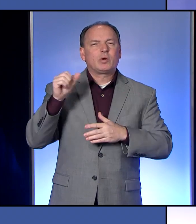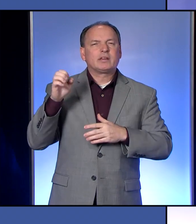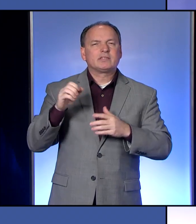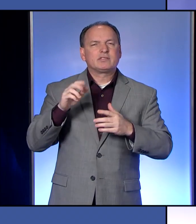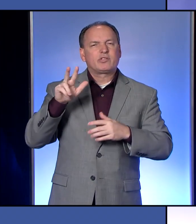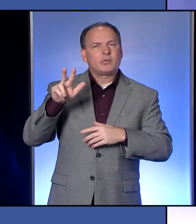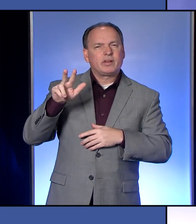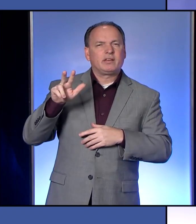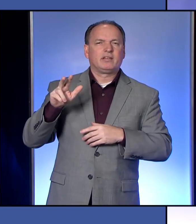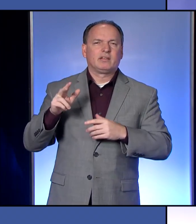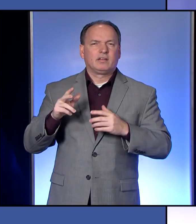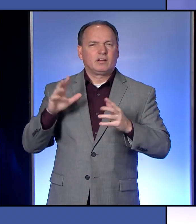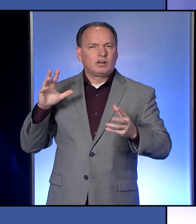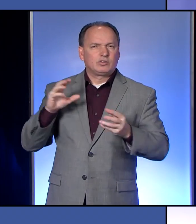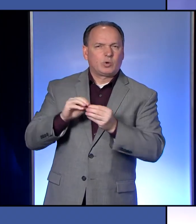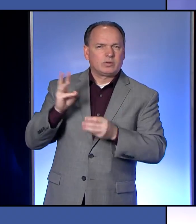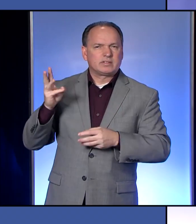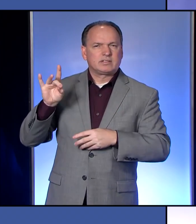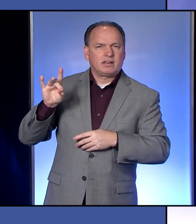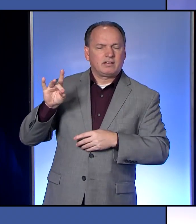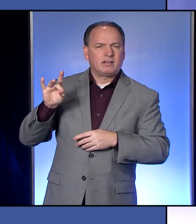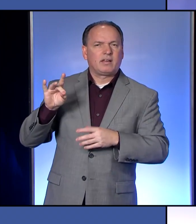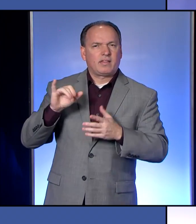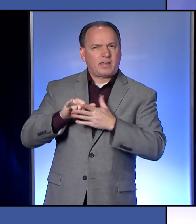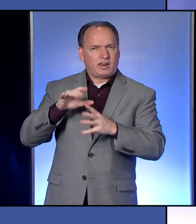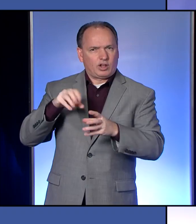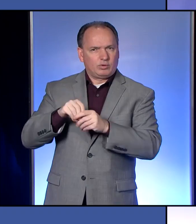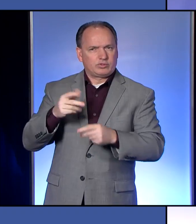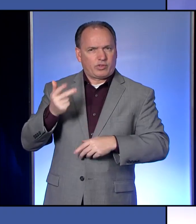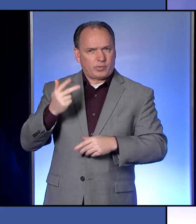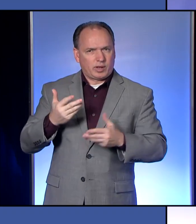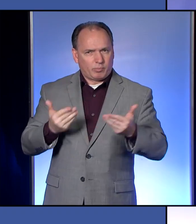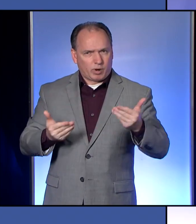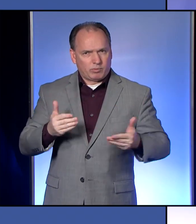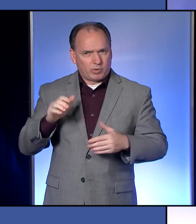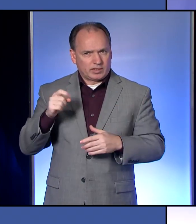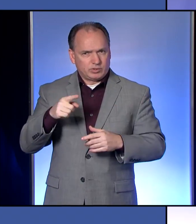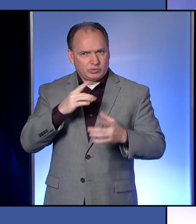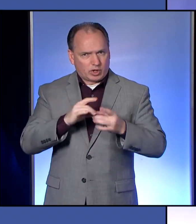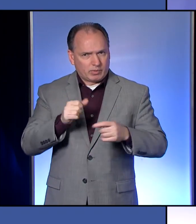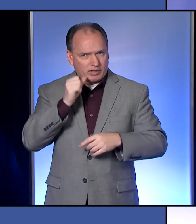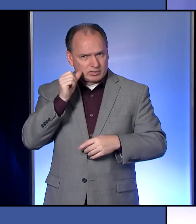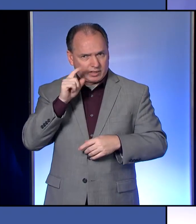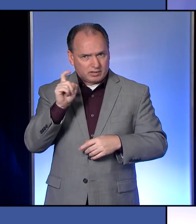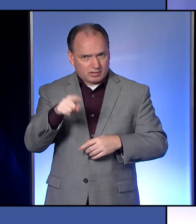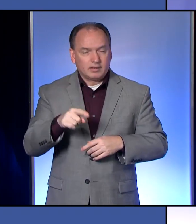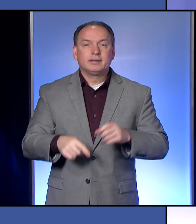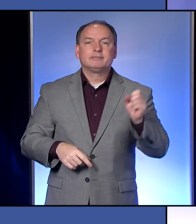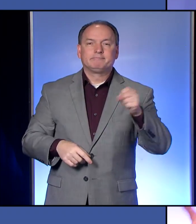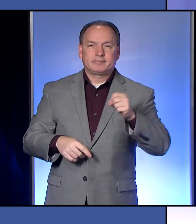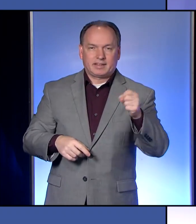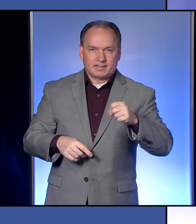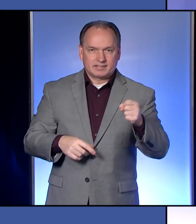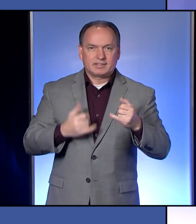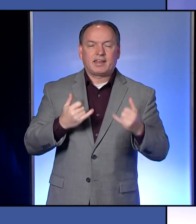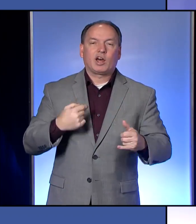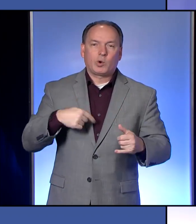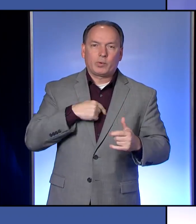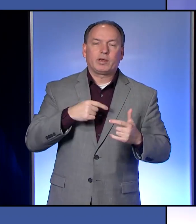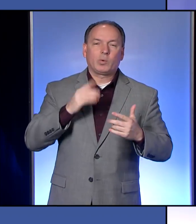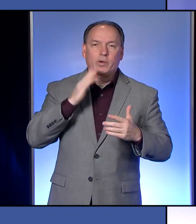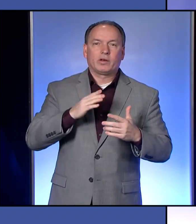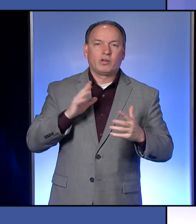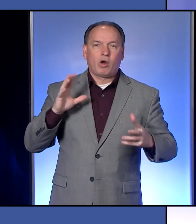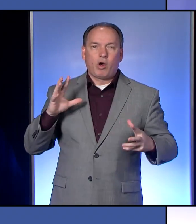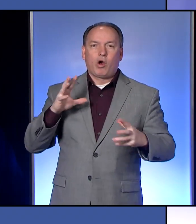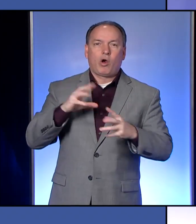68. I'm then assuming that includes the three probable cases that you talked about yesterday? Yes, and now we're basically just going to